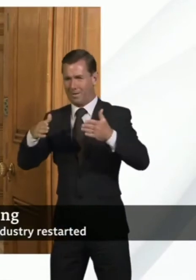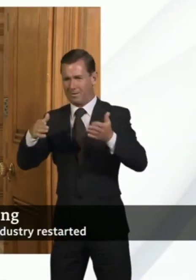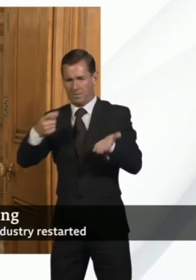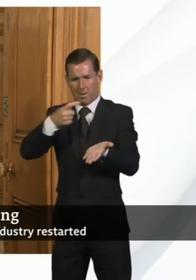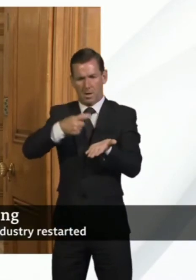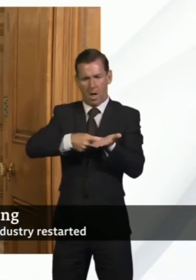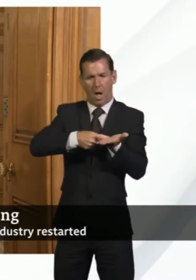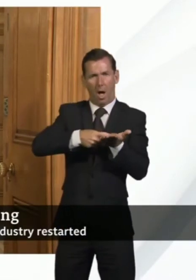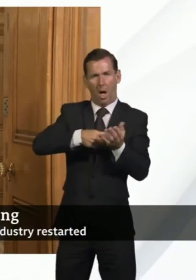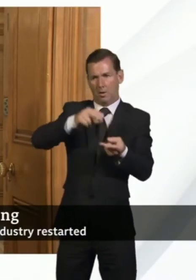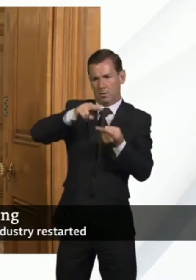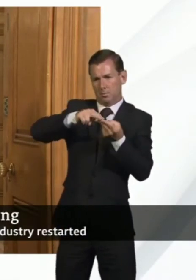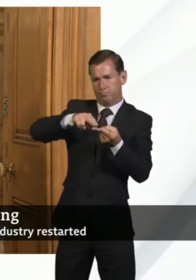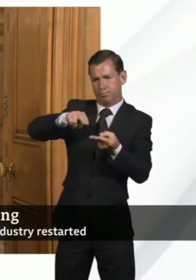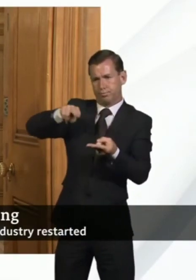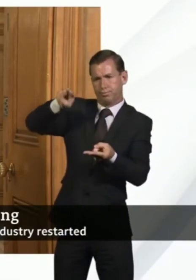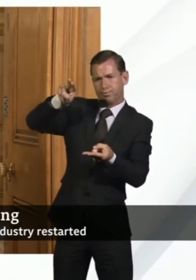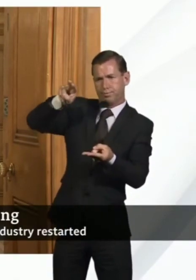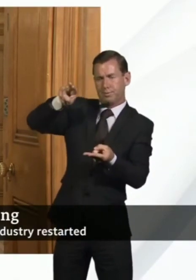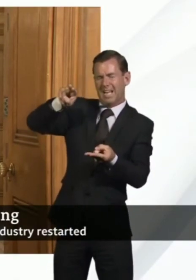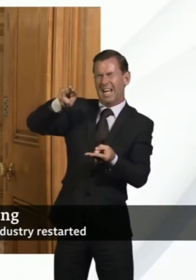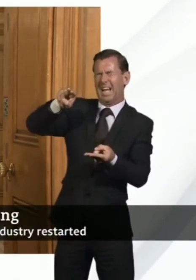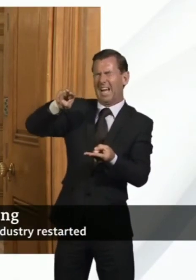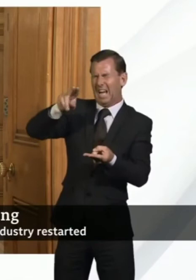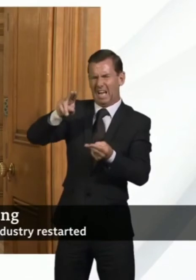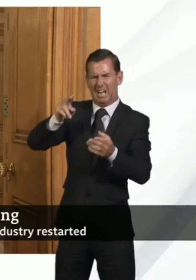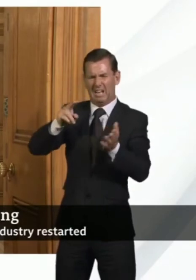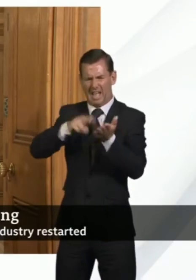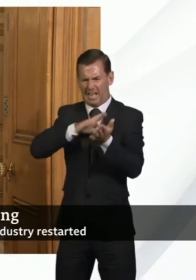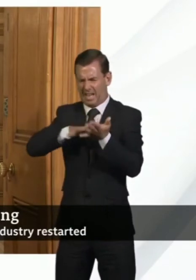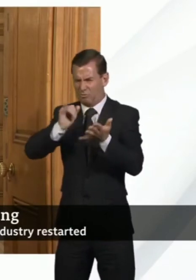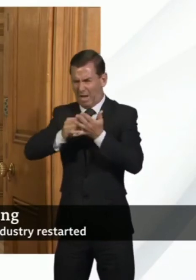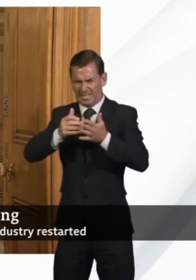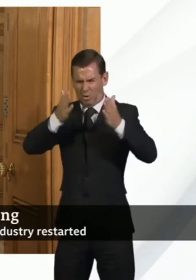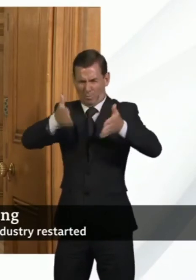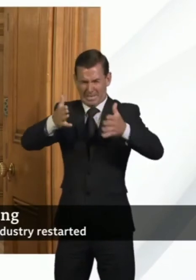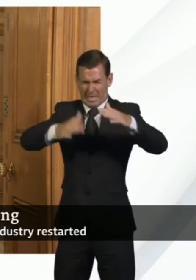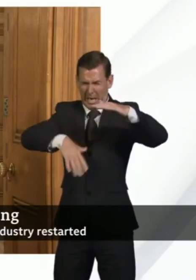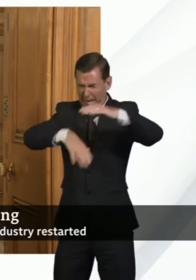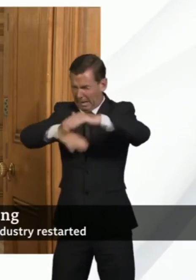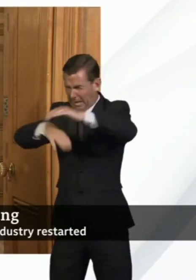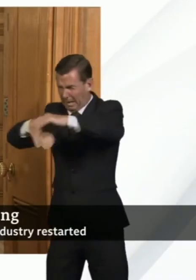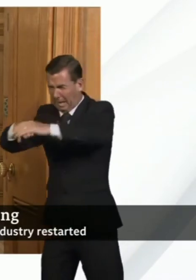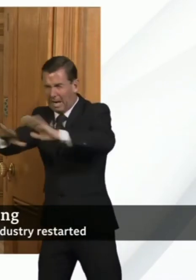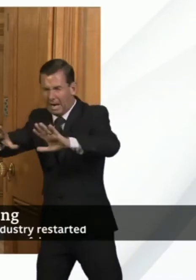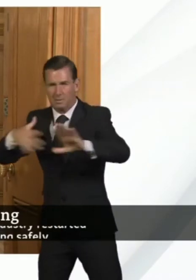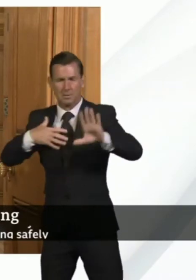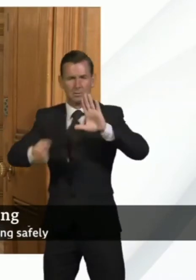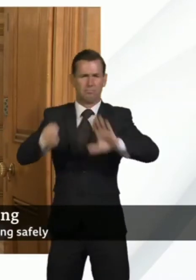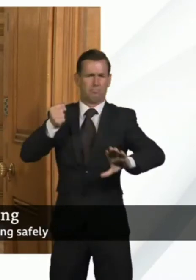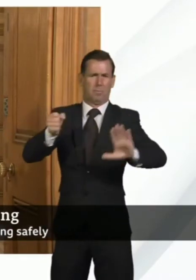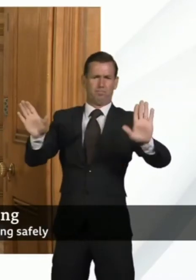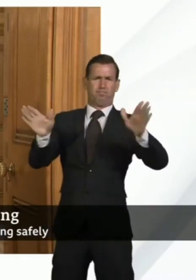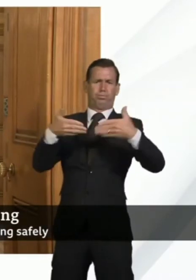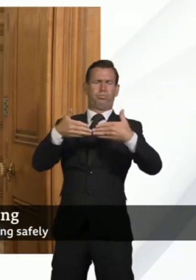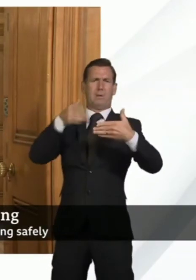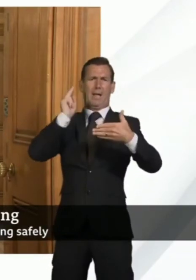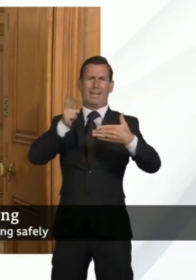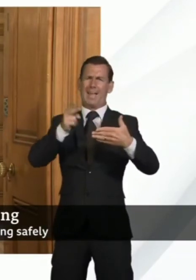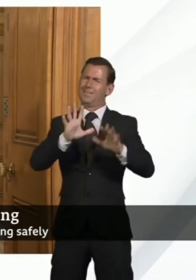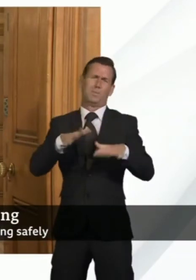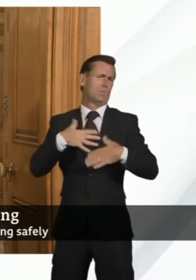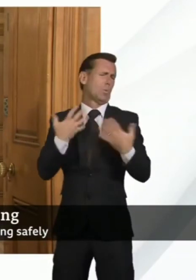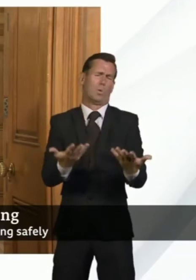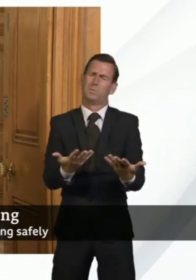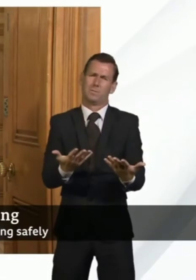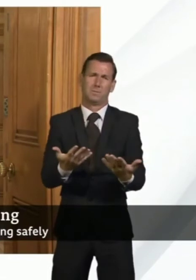rate rise out of control see a second peak overwhelms the NHS that we then have to slam on the brakes again but believe me we get to the point when we